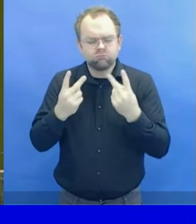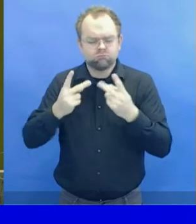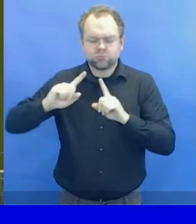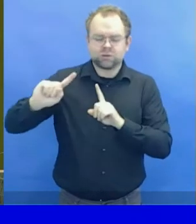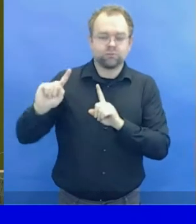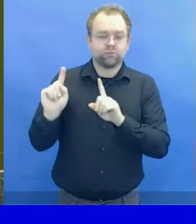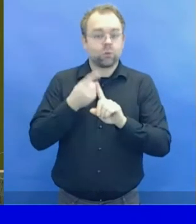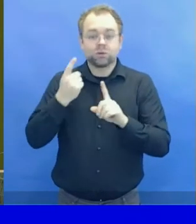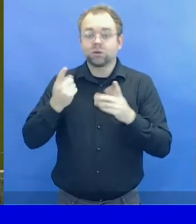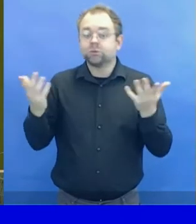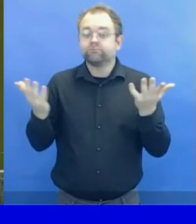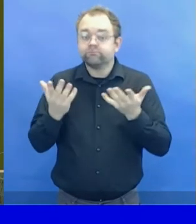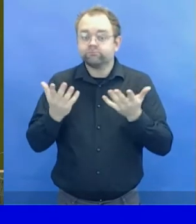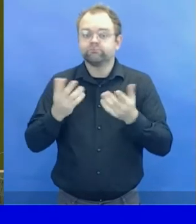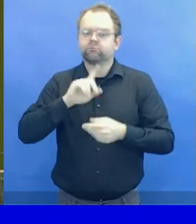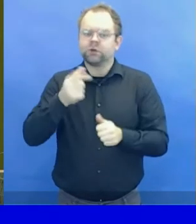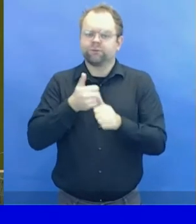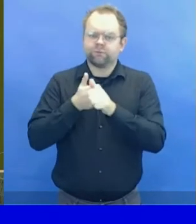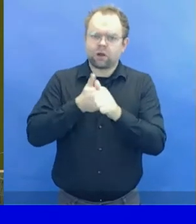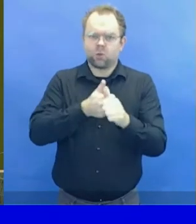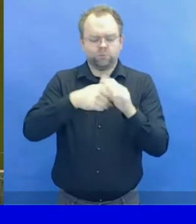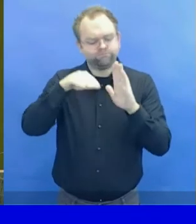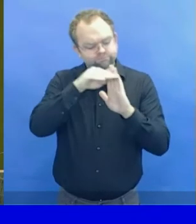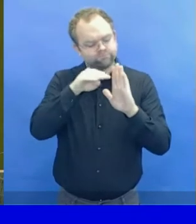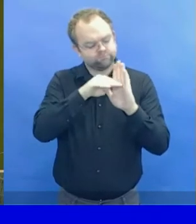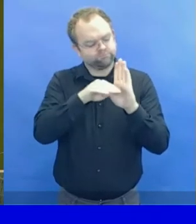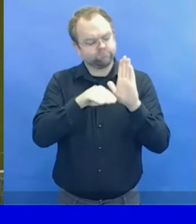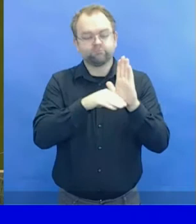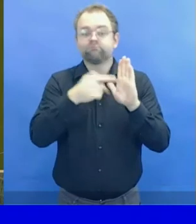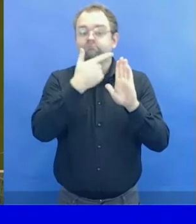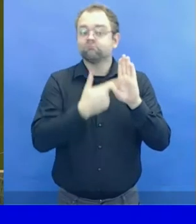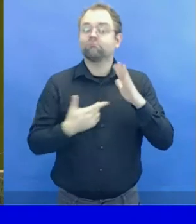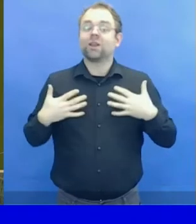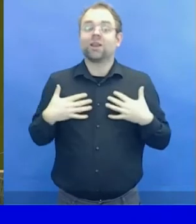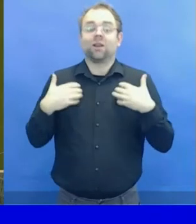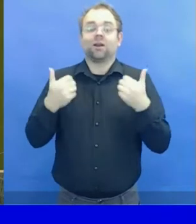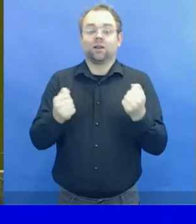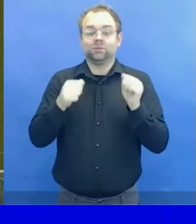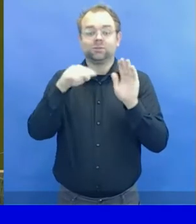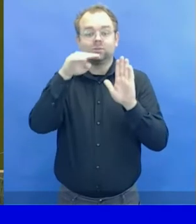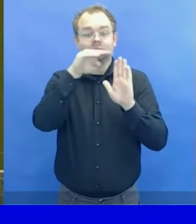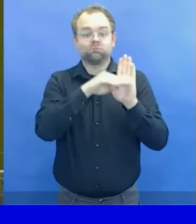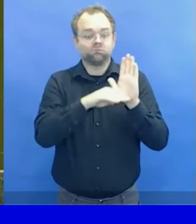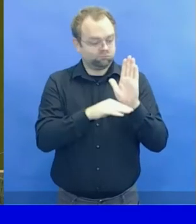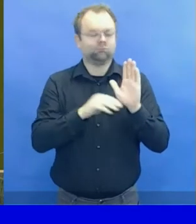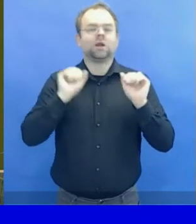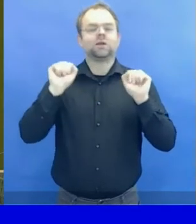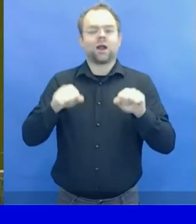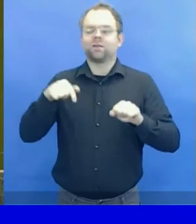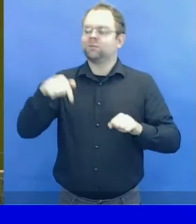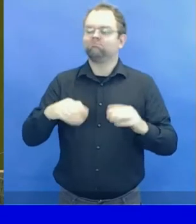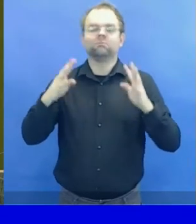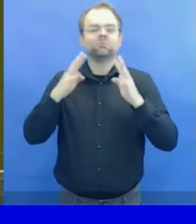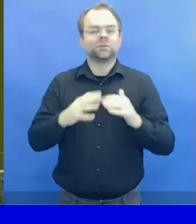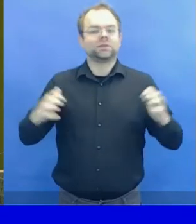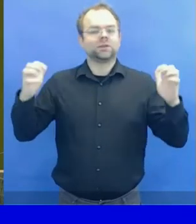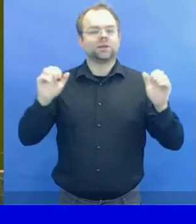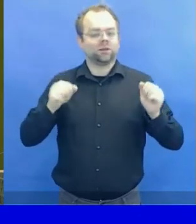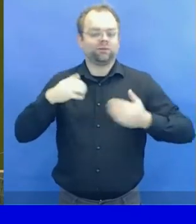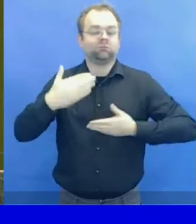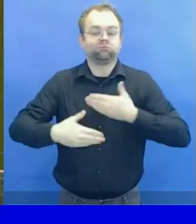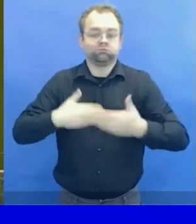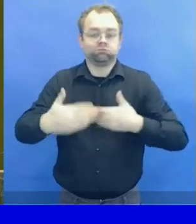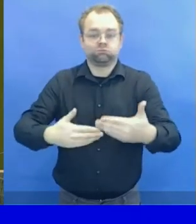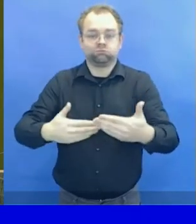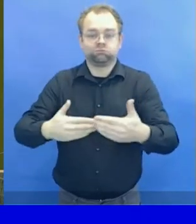both delegates and the Secretariat staff supporting the meeting. Your efforts to comply with the new requirements for